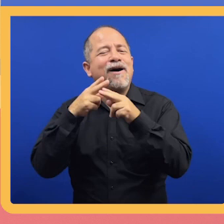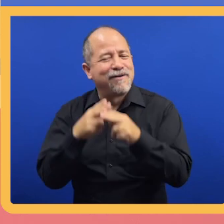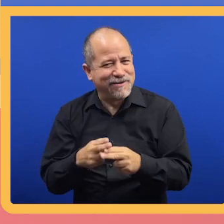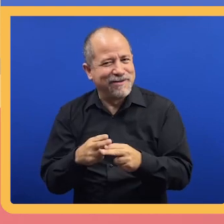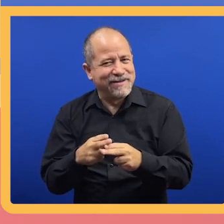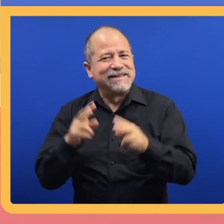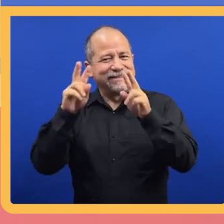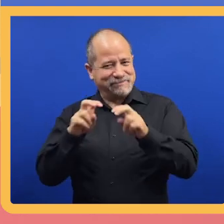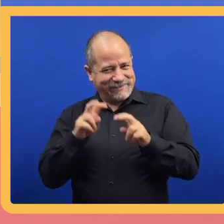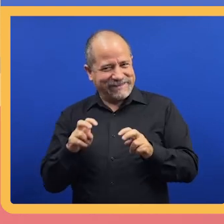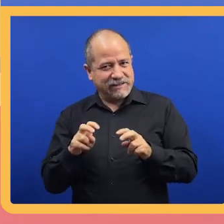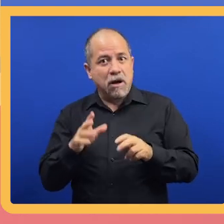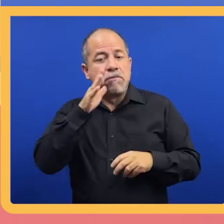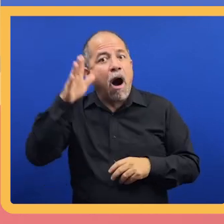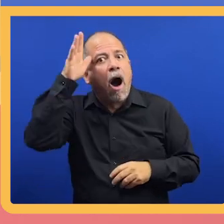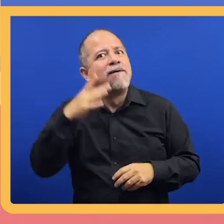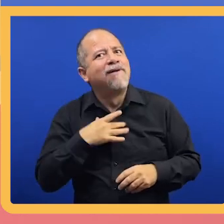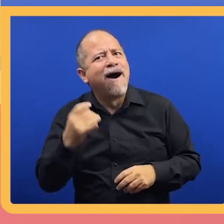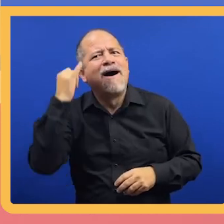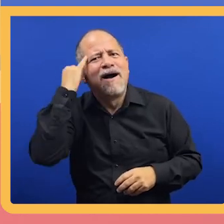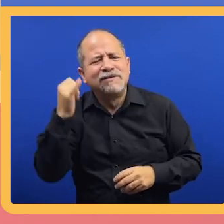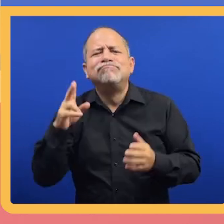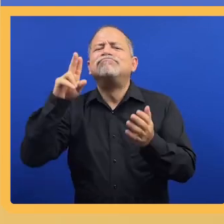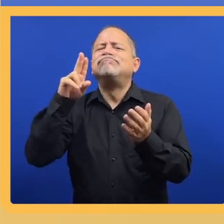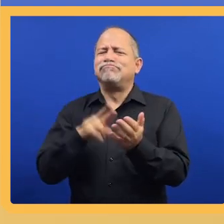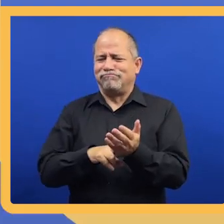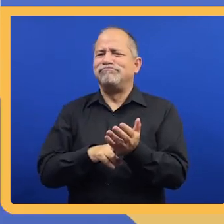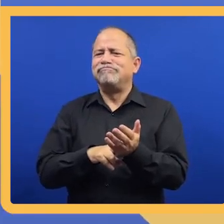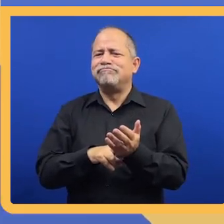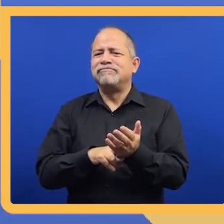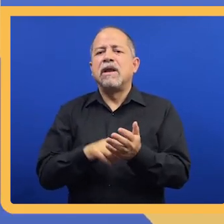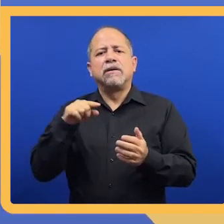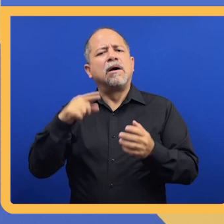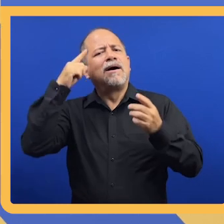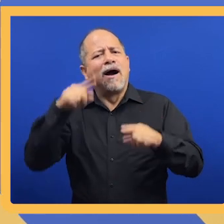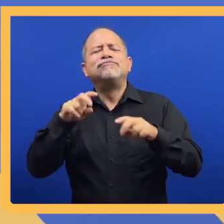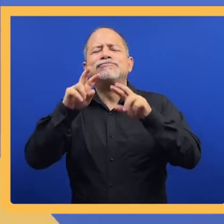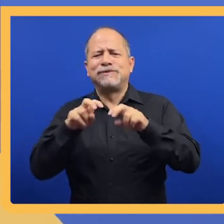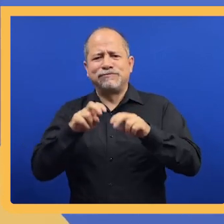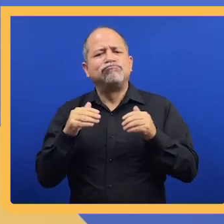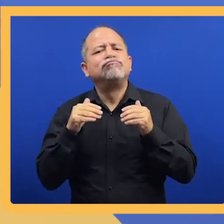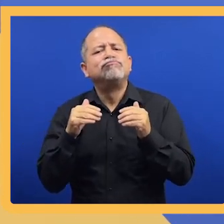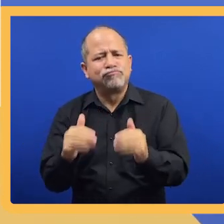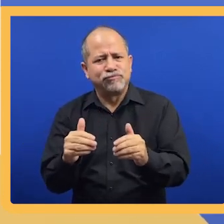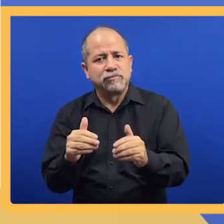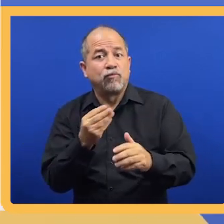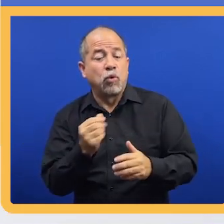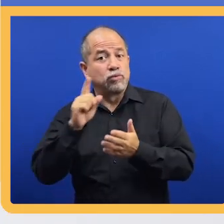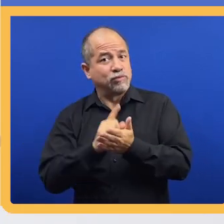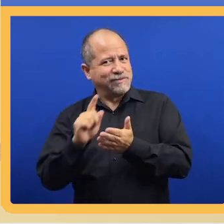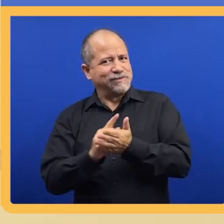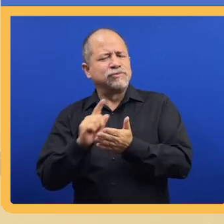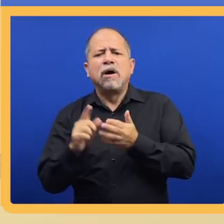assessment. Max's parents like this idea, and they sign a form agreeing to the assessment. During the